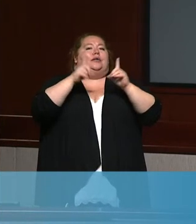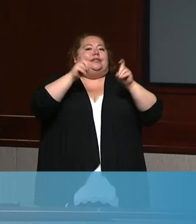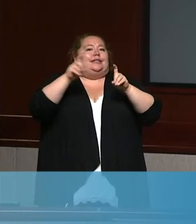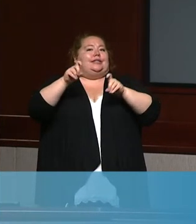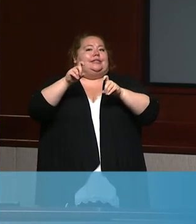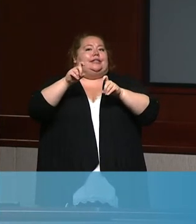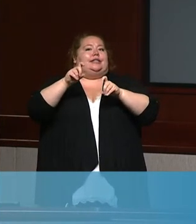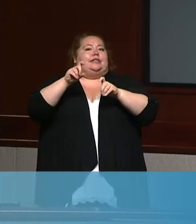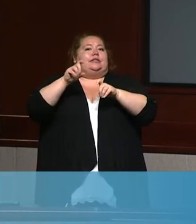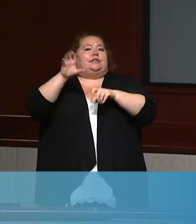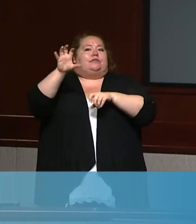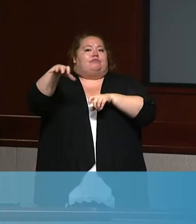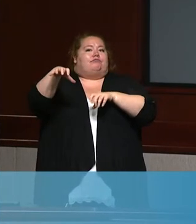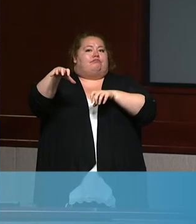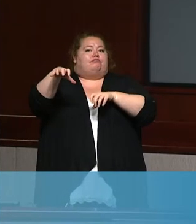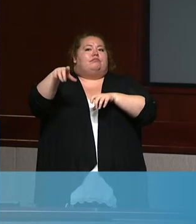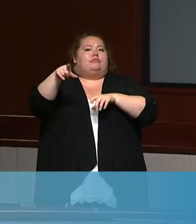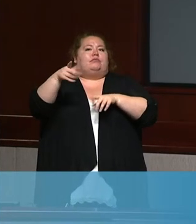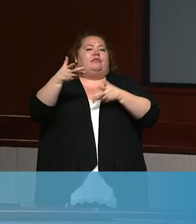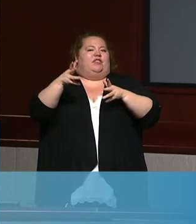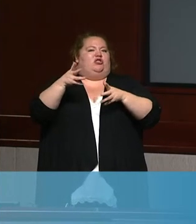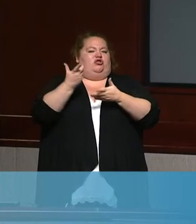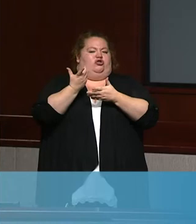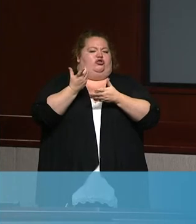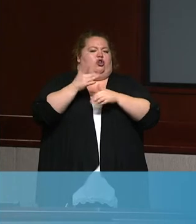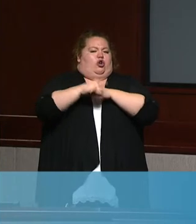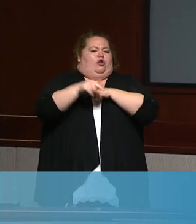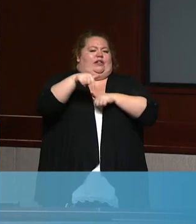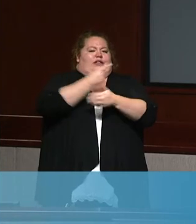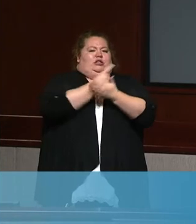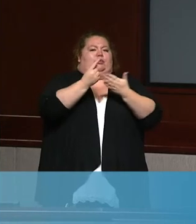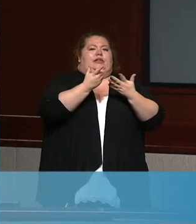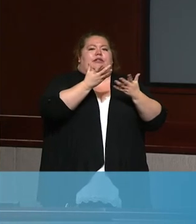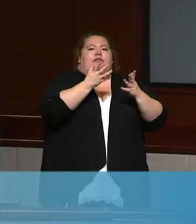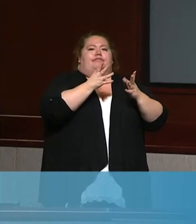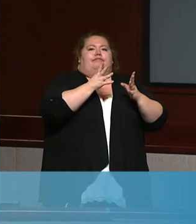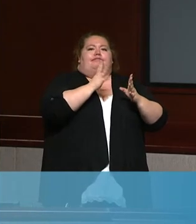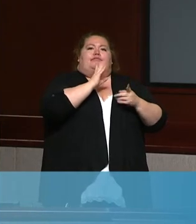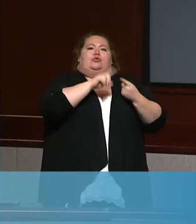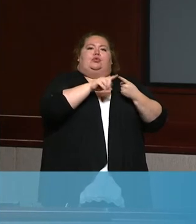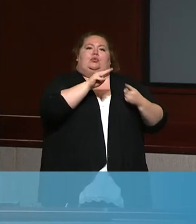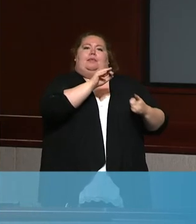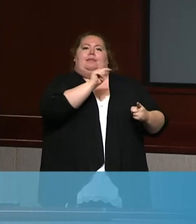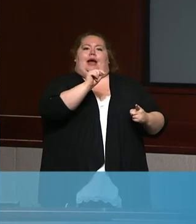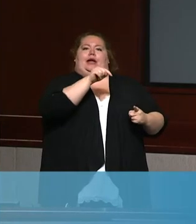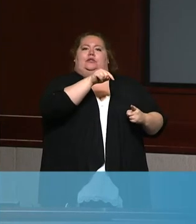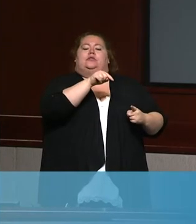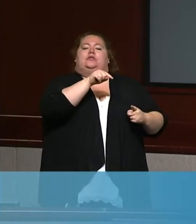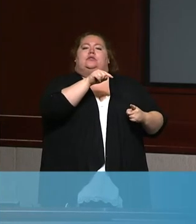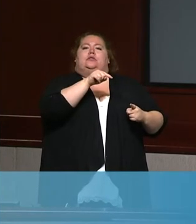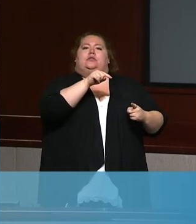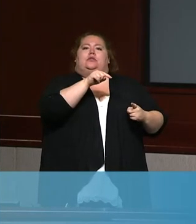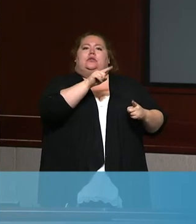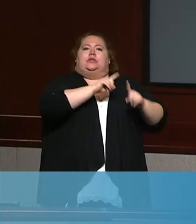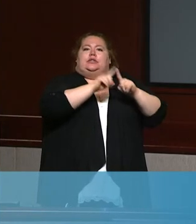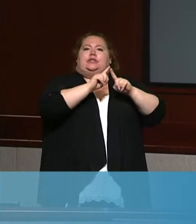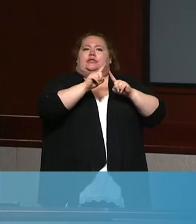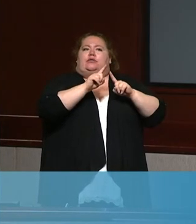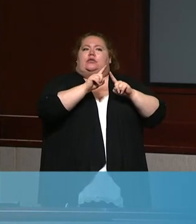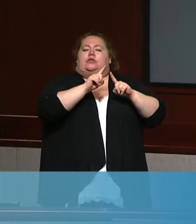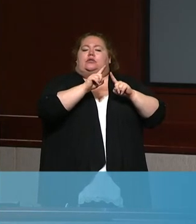Matt Constantine offline earlier this week with just some numbers about the utilization rates at your various